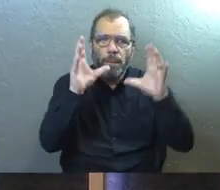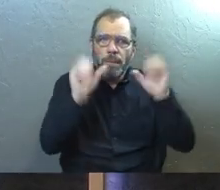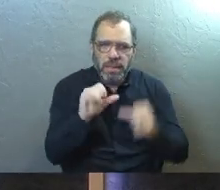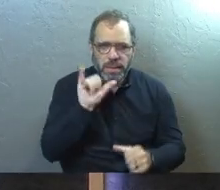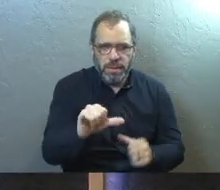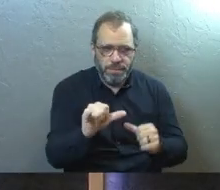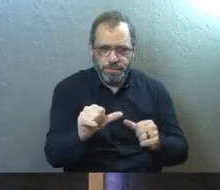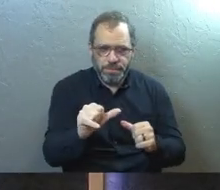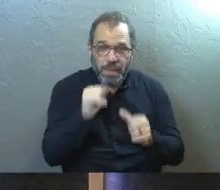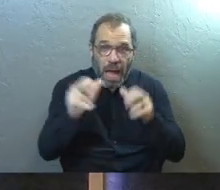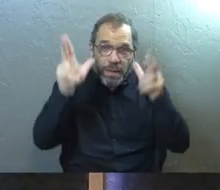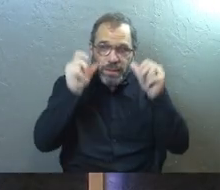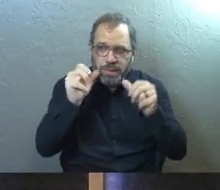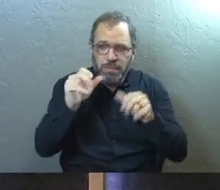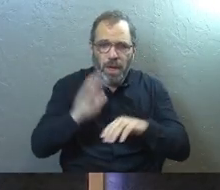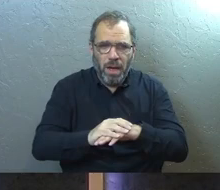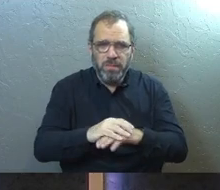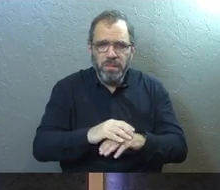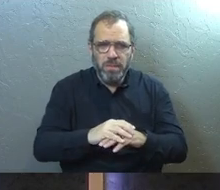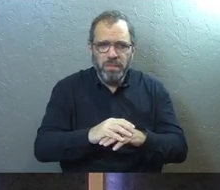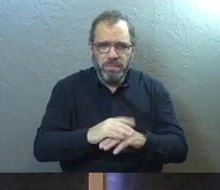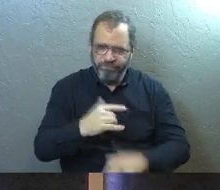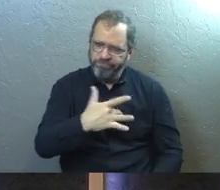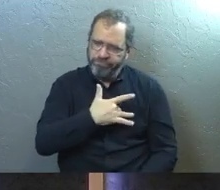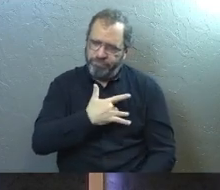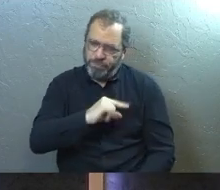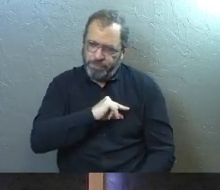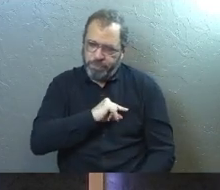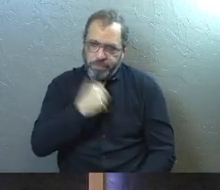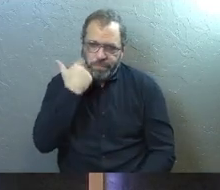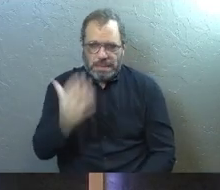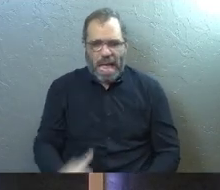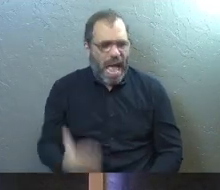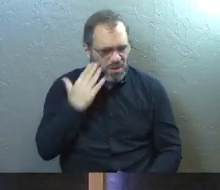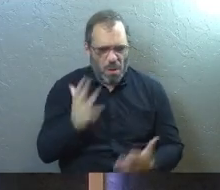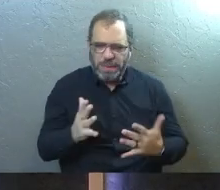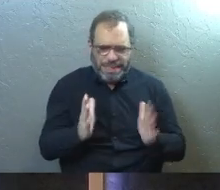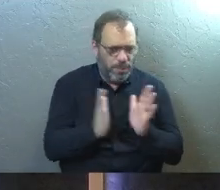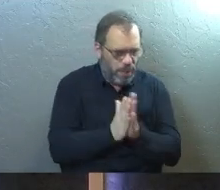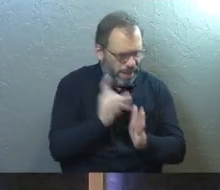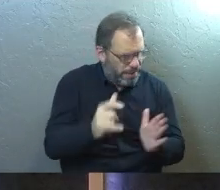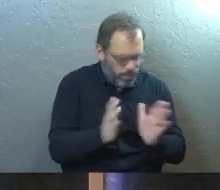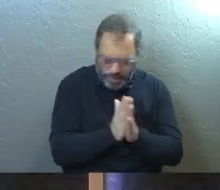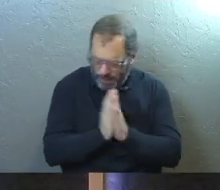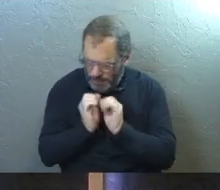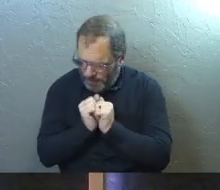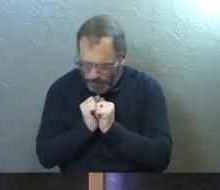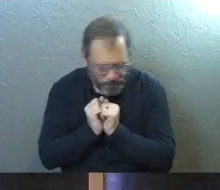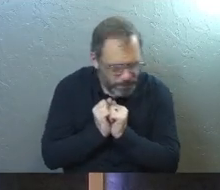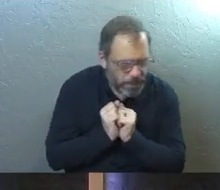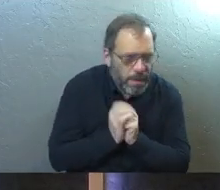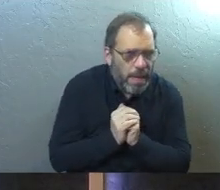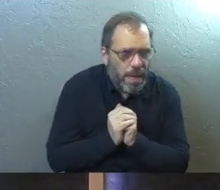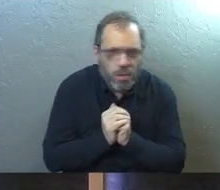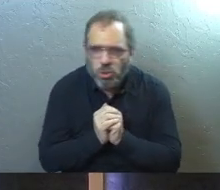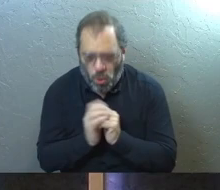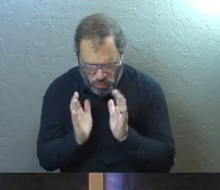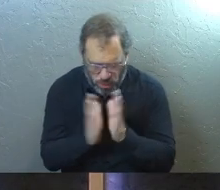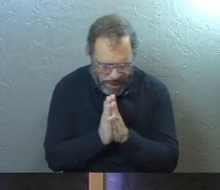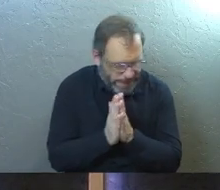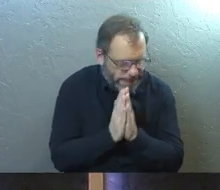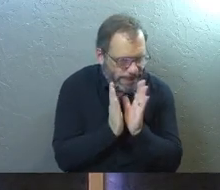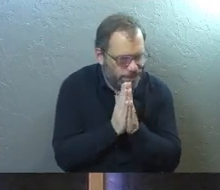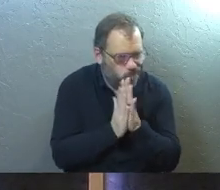it is to not listen to the voice of shame at all and say, I know I need prayer. And so let's have some